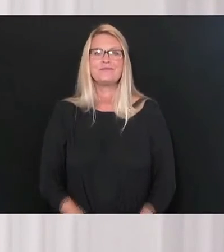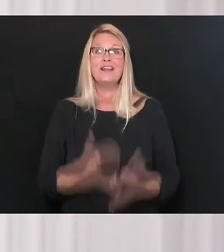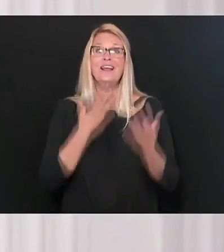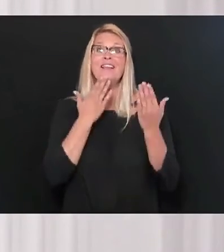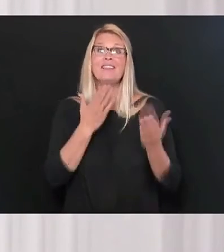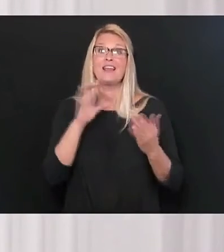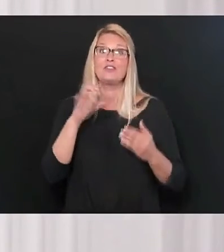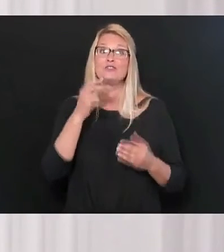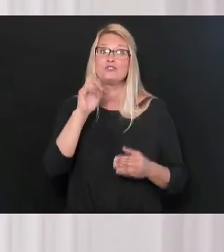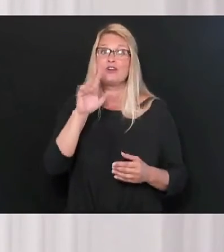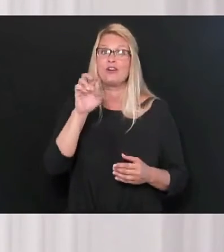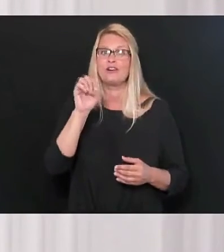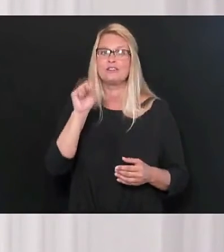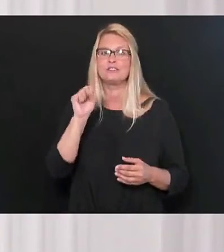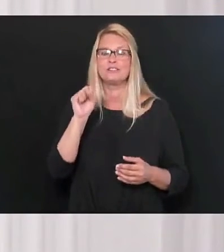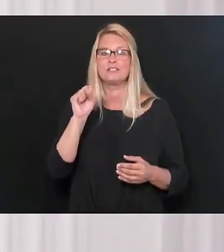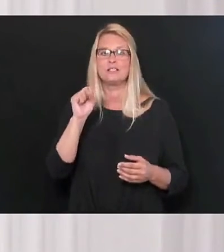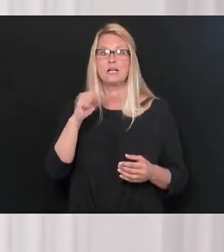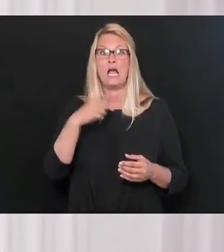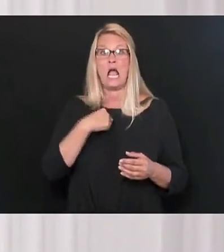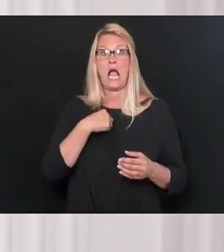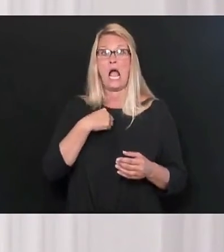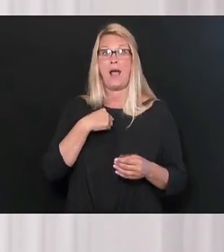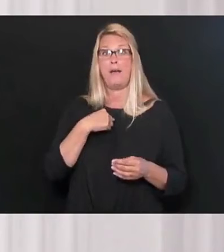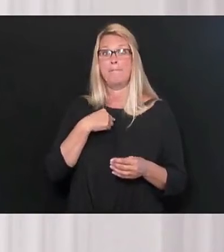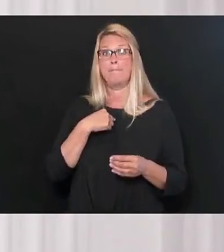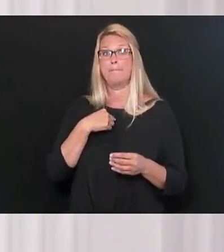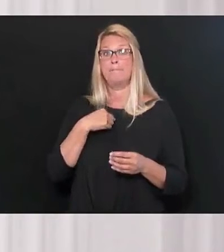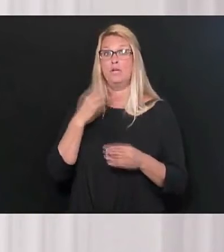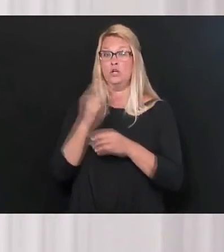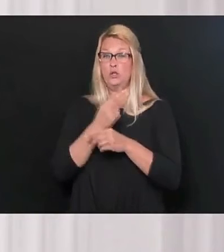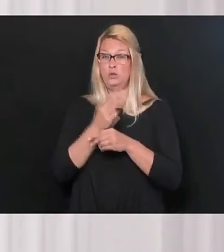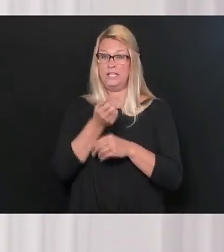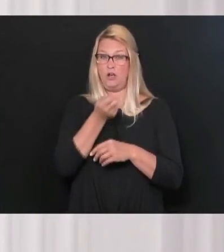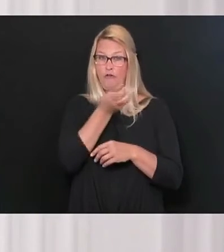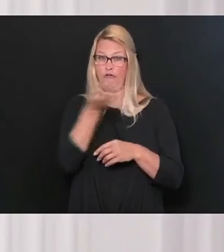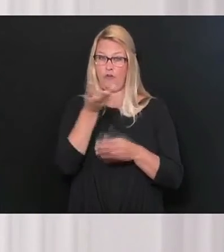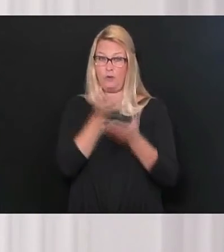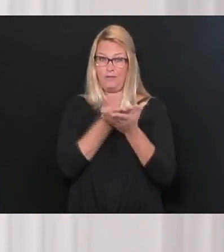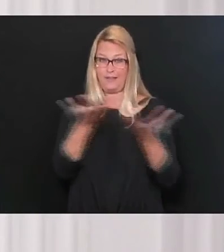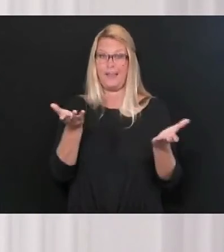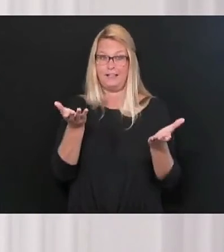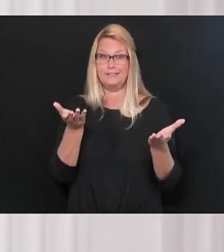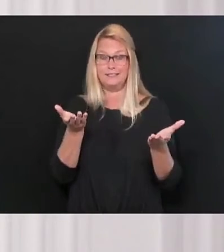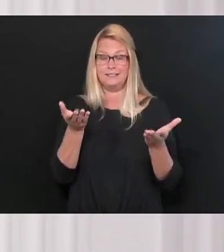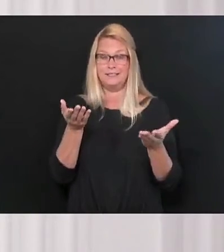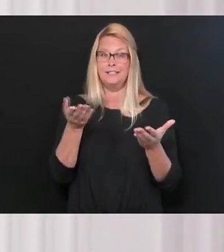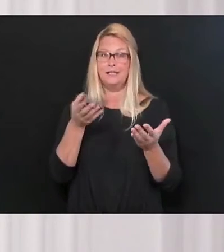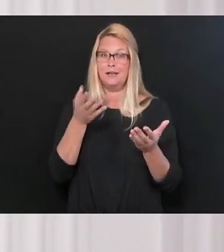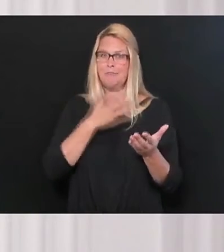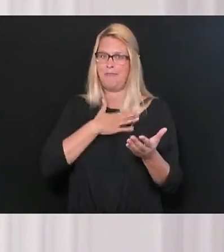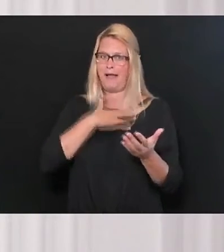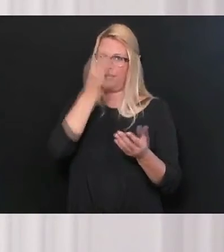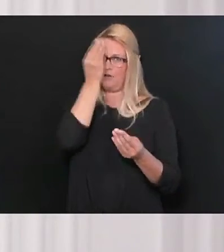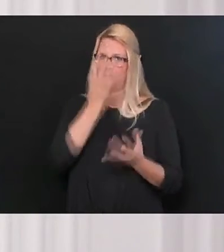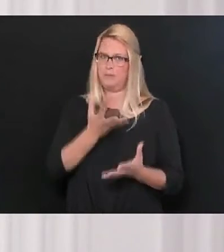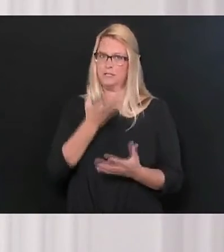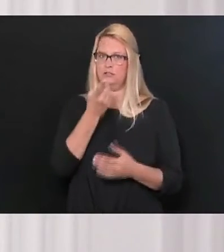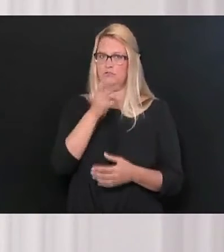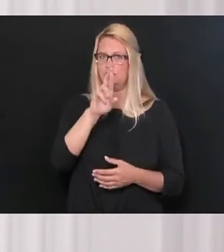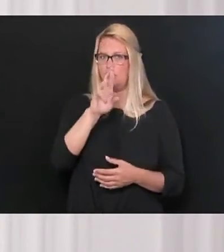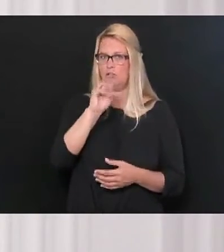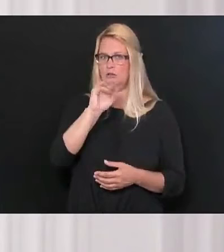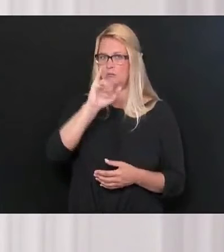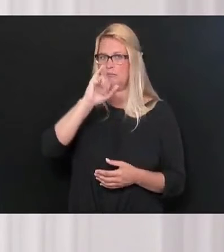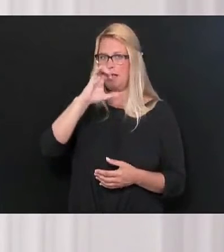I'm really, uh, using as a reference point, a couple of things when I say that. So number one is, uh, Dr. Michael